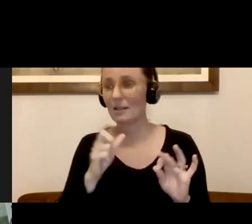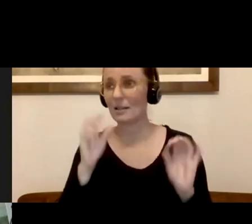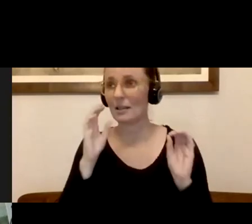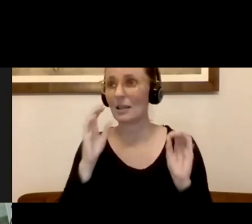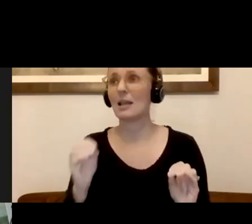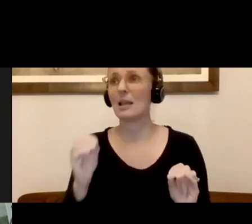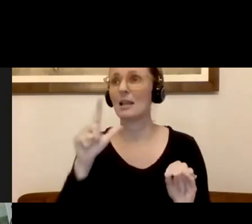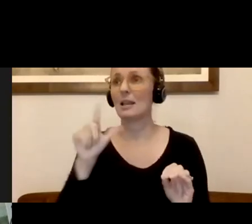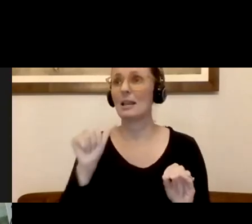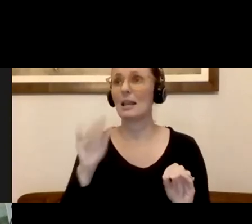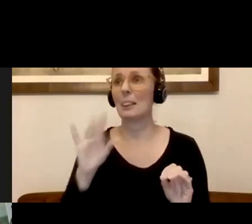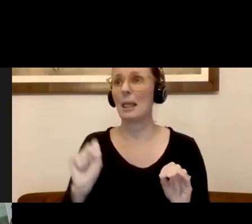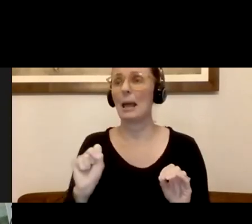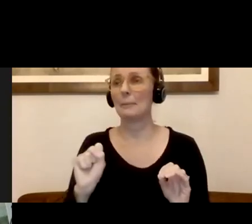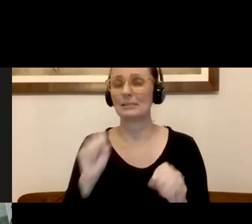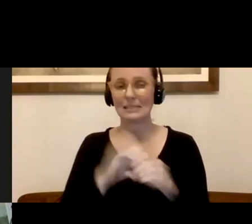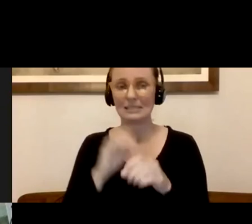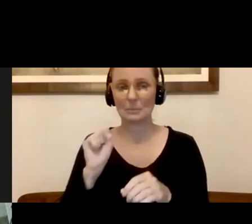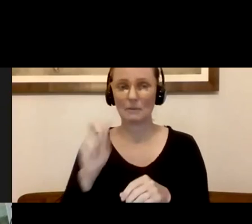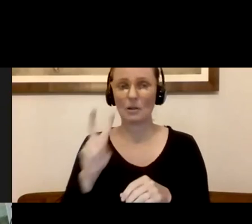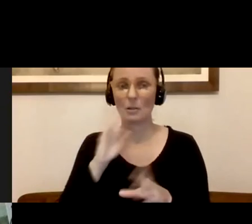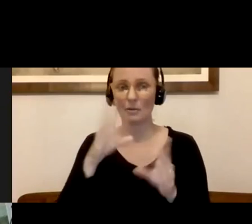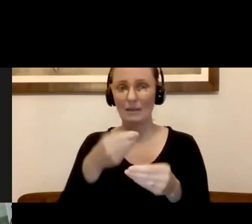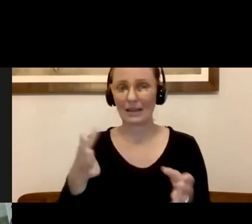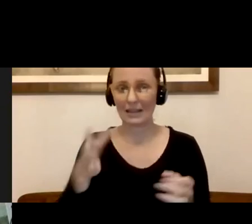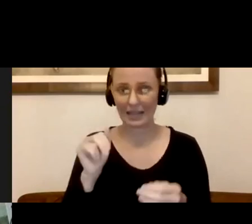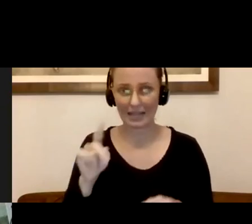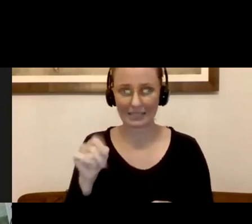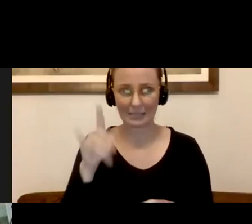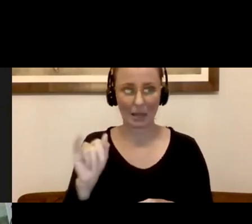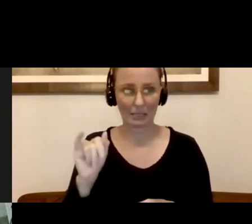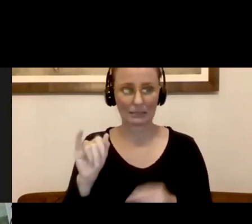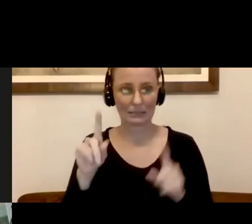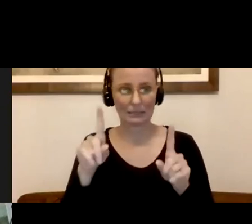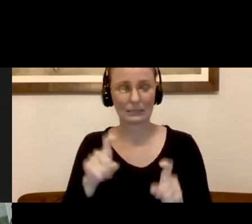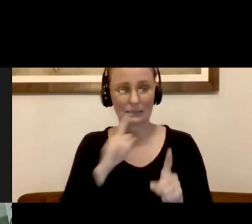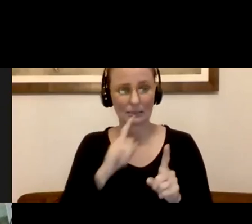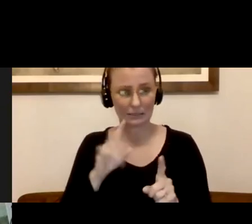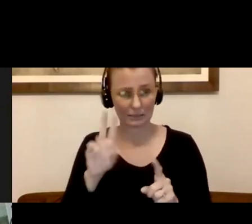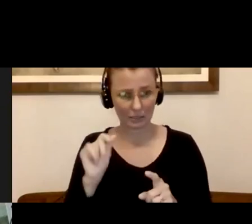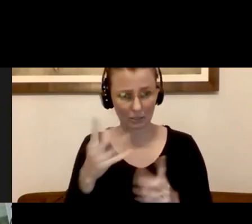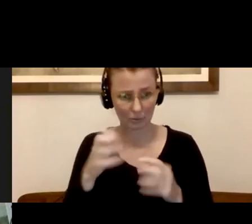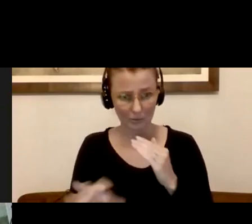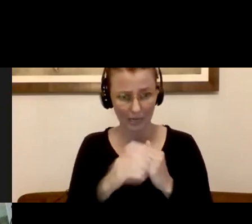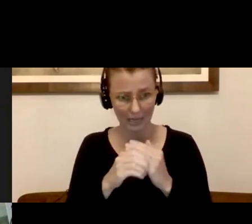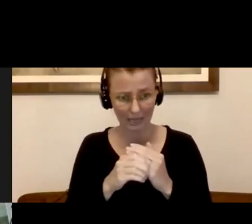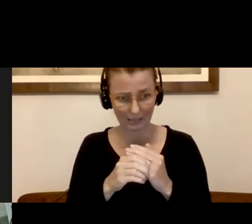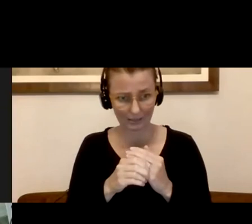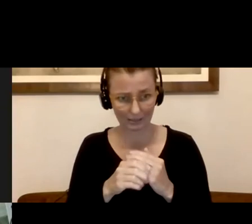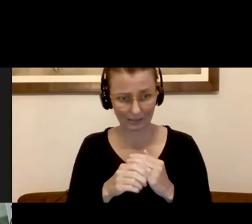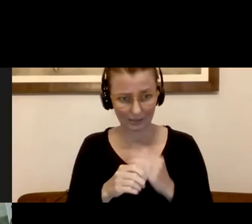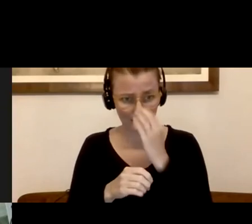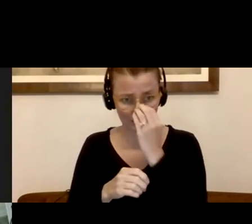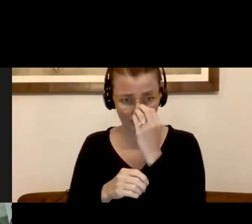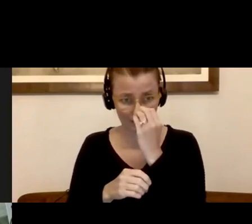approved antibody tests. Um, thank you, Don and Ginny for the question. Doug, did you want to add first and I can add in? No, I think that